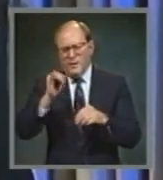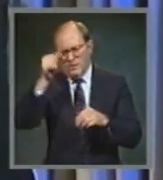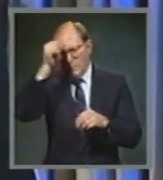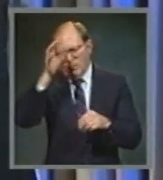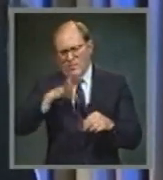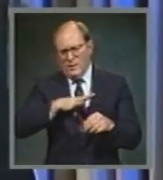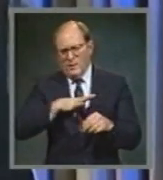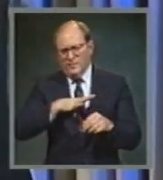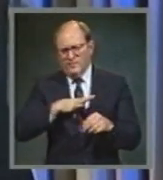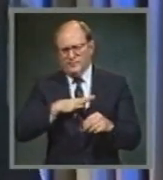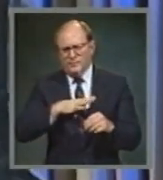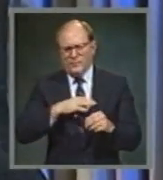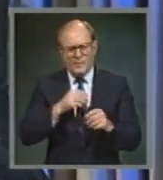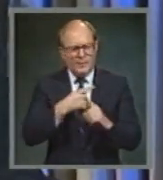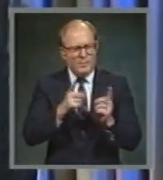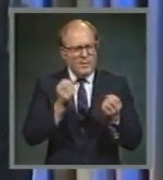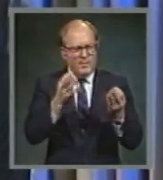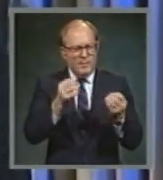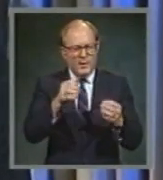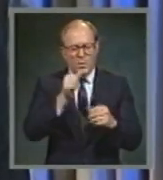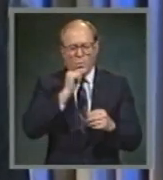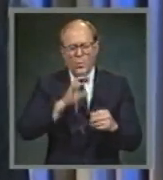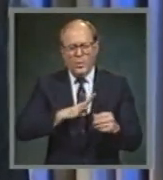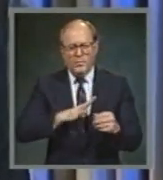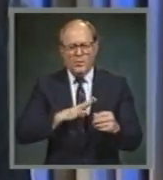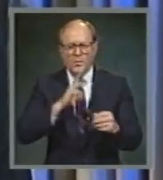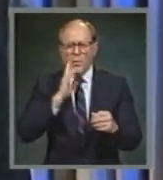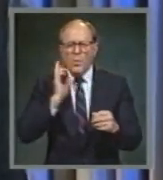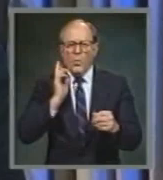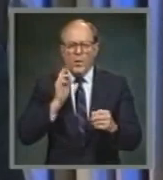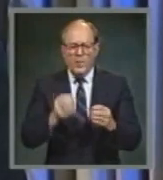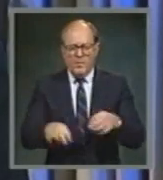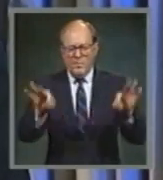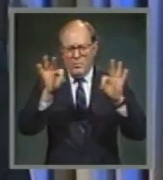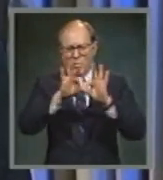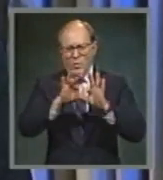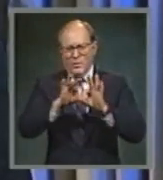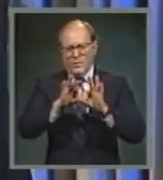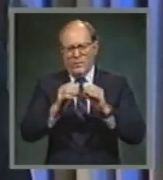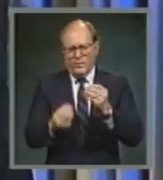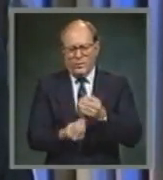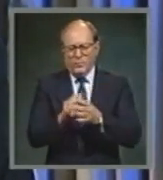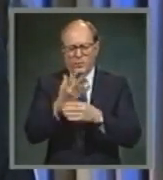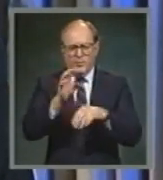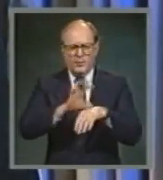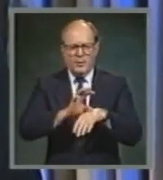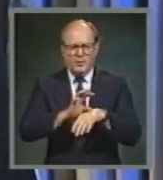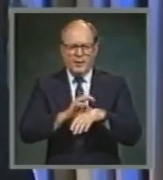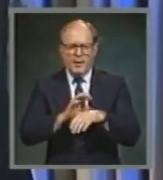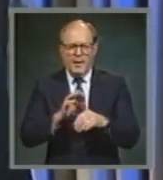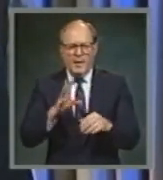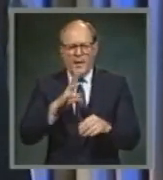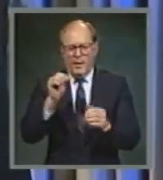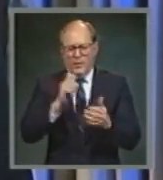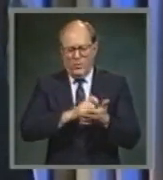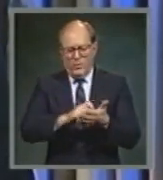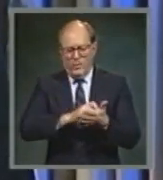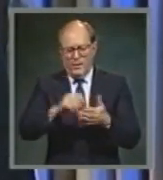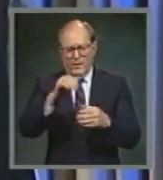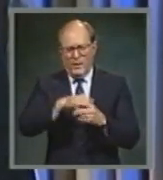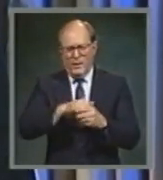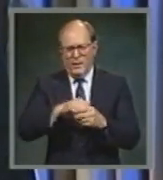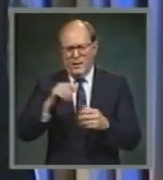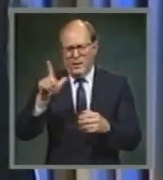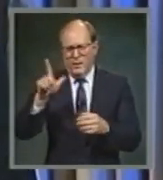of whom were faithful women whose names you could call, and many of whose names Luke did record in the book that